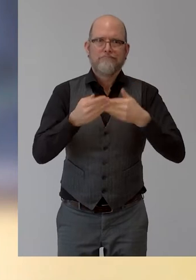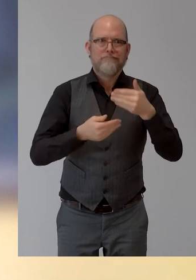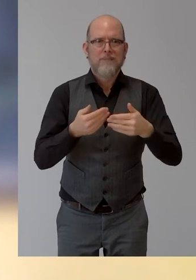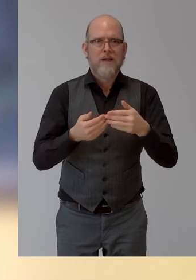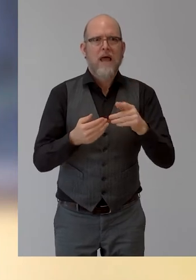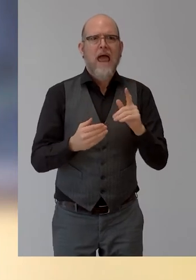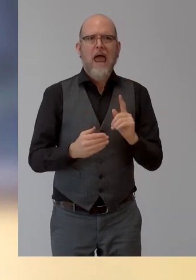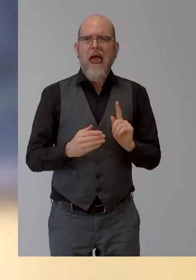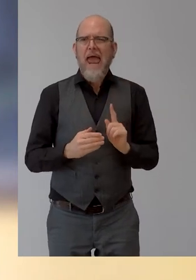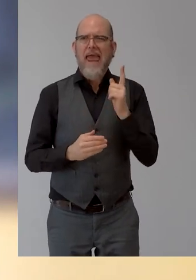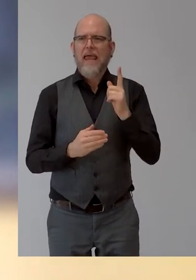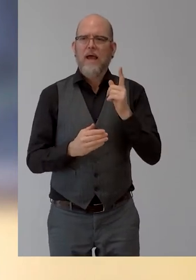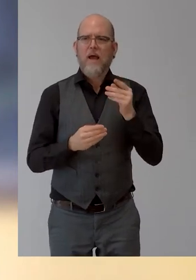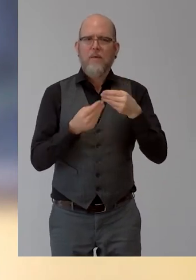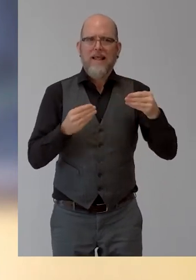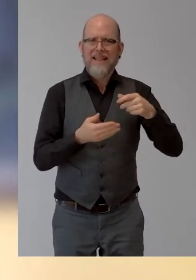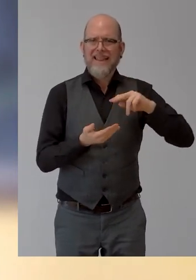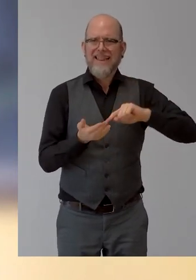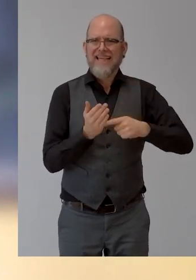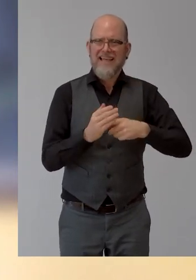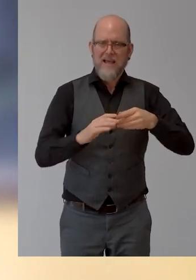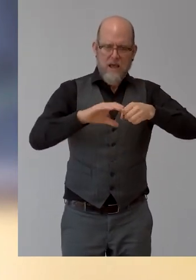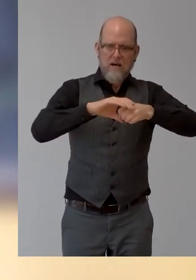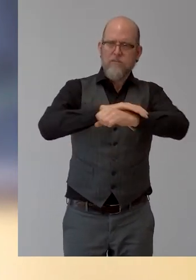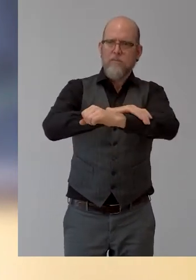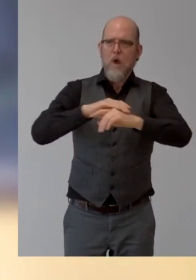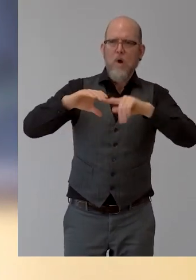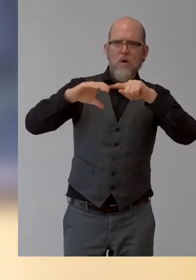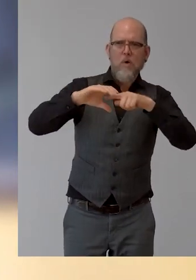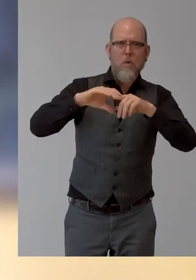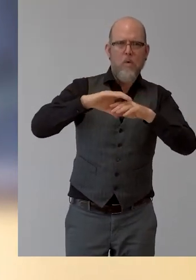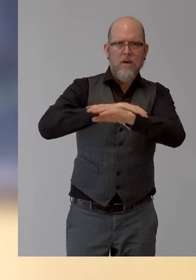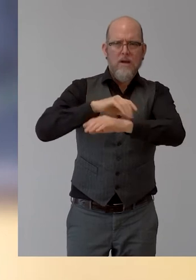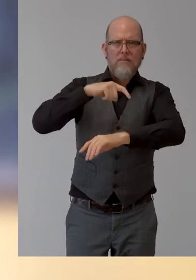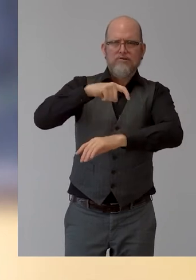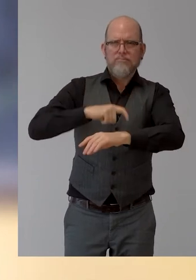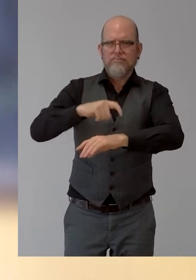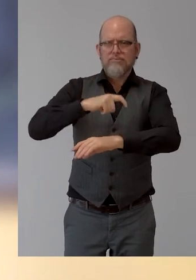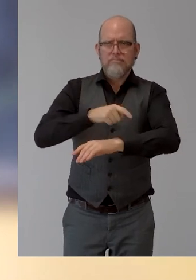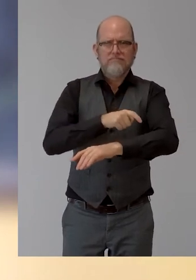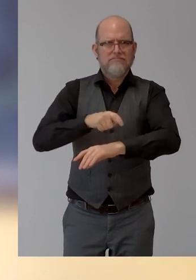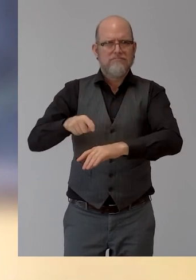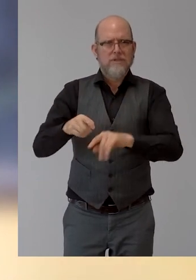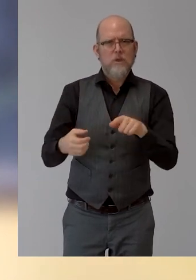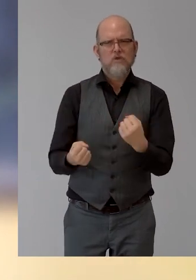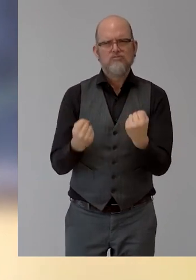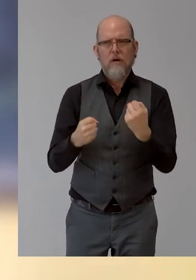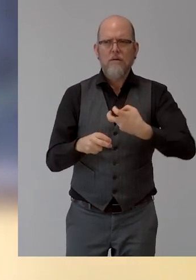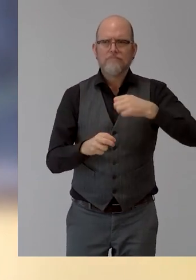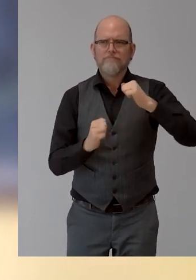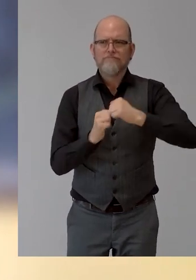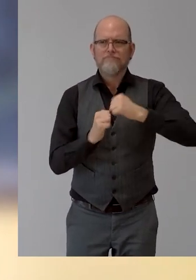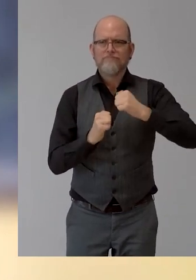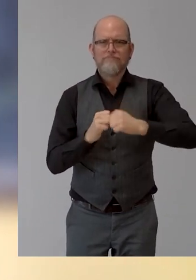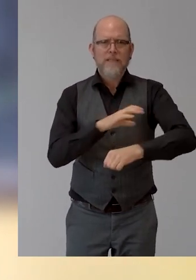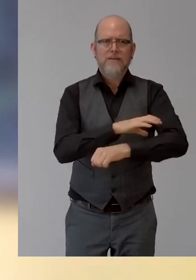Now these pipes are used for making the socket of the limb. And these are again very strong, they are light. The fabrication process